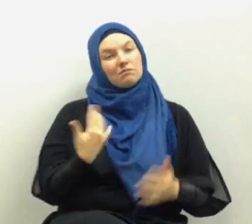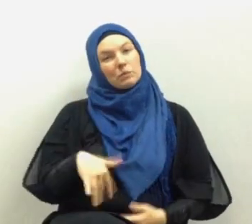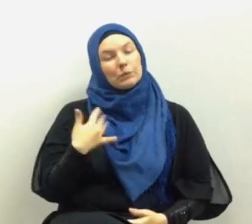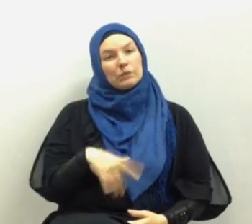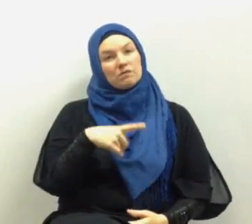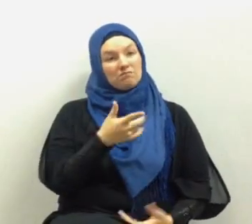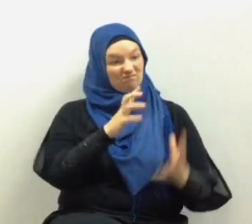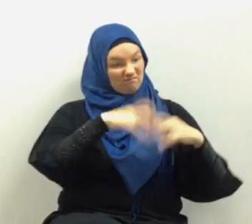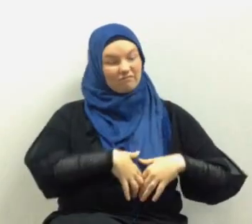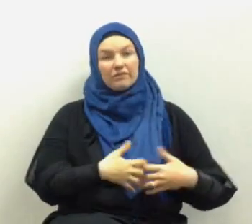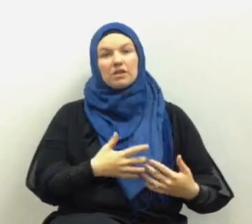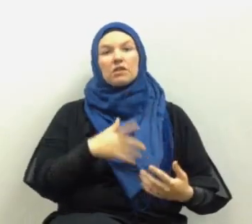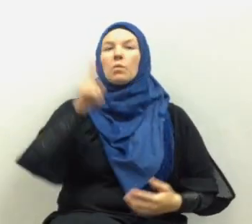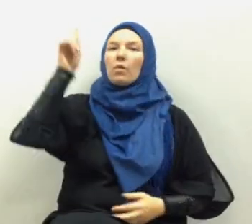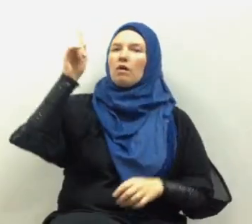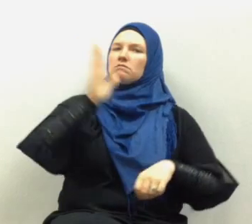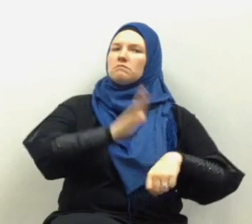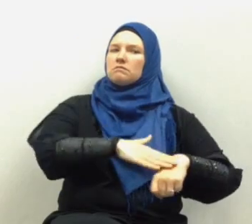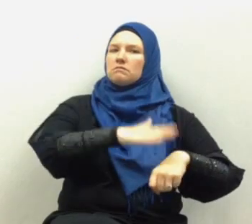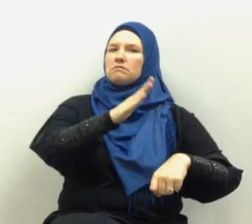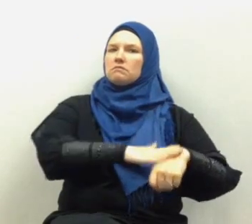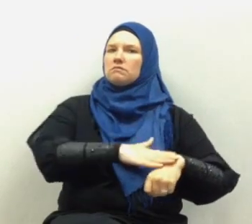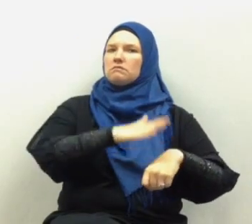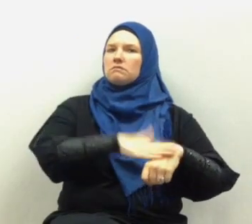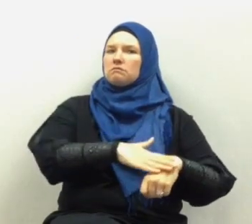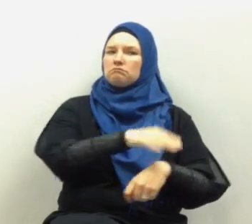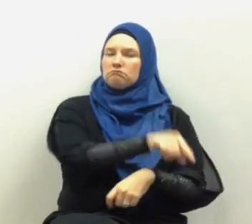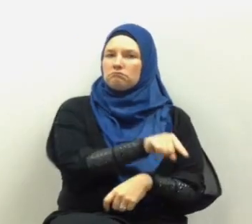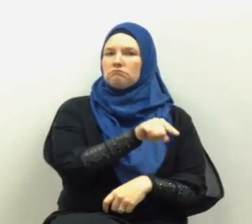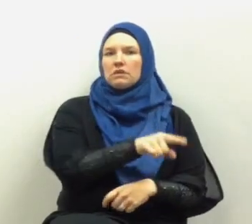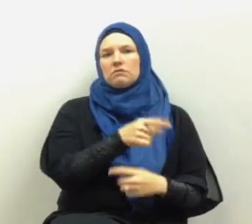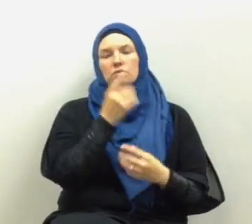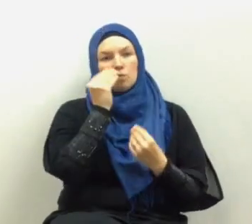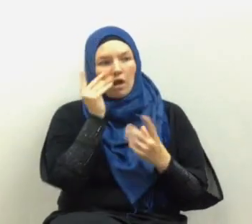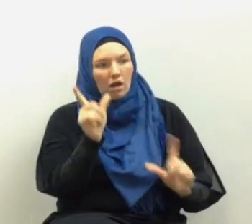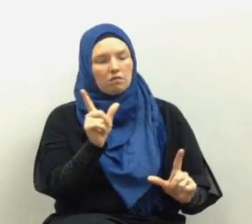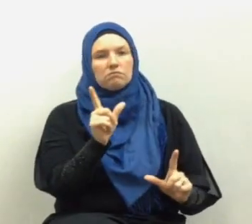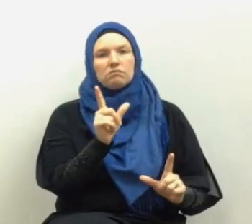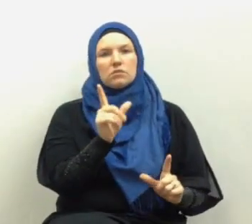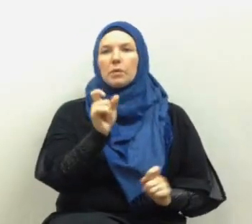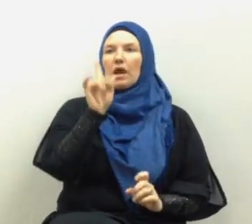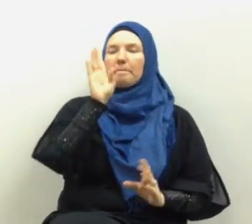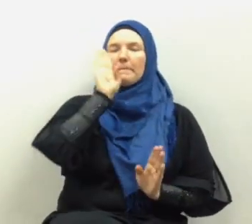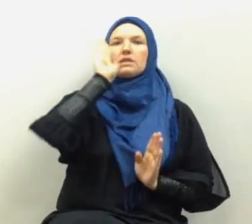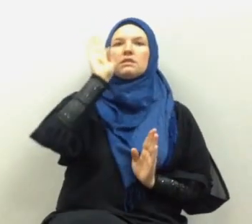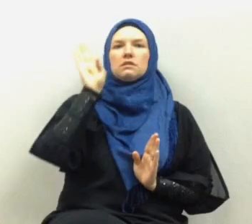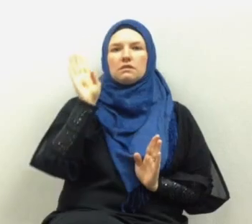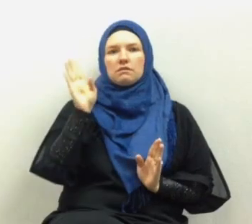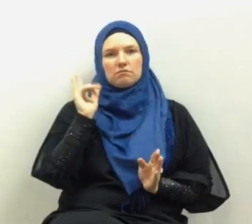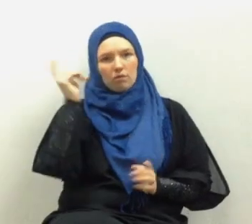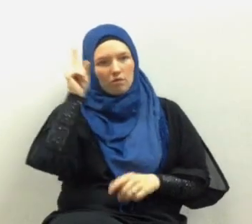so Allah sends us signals alarms so that we can pay